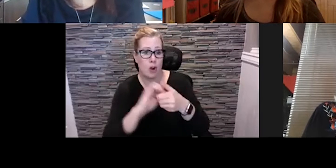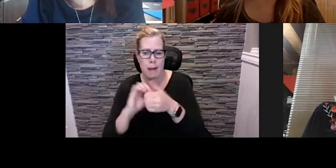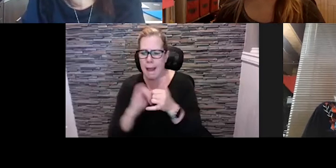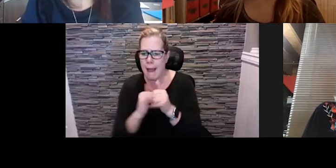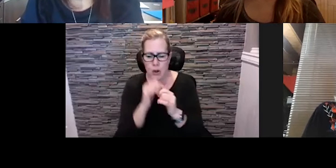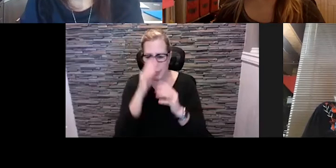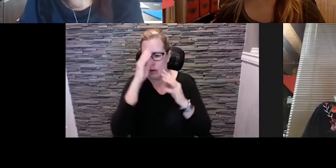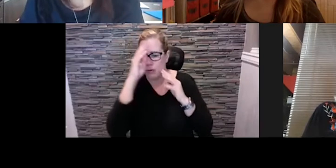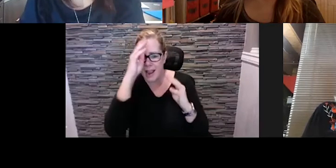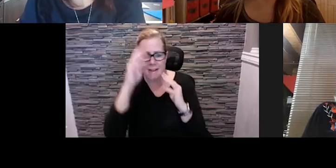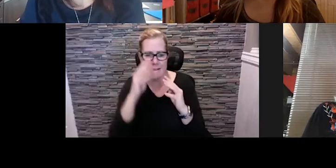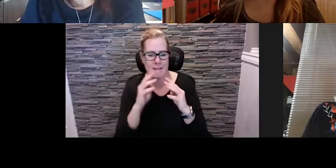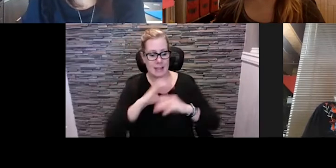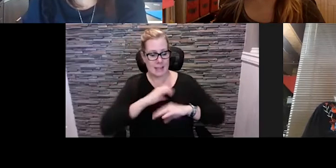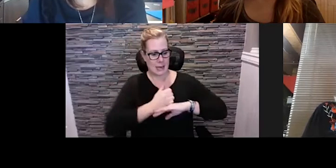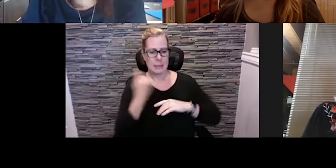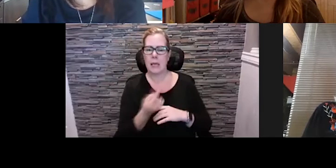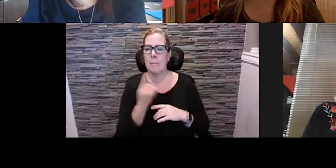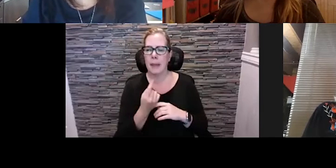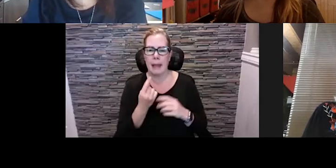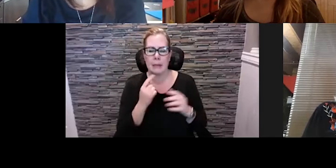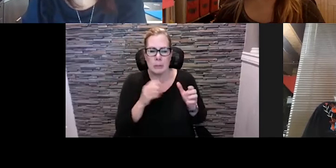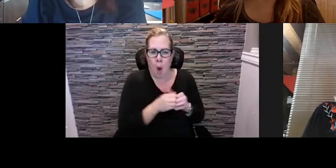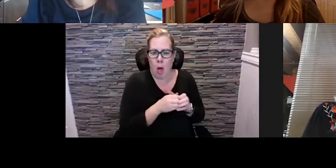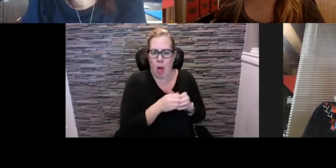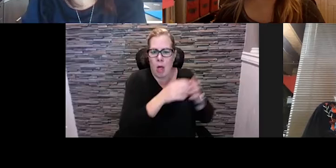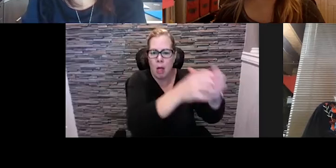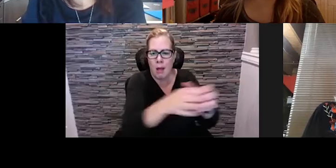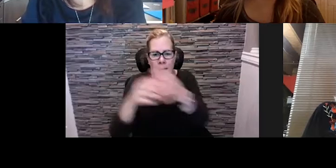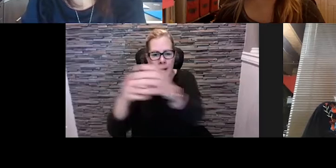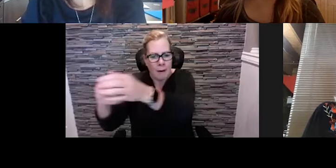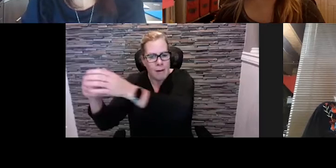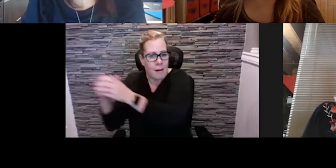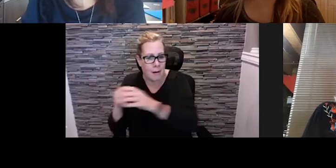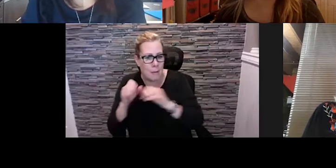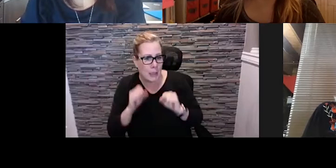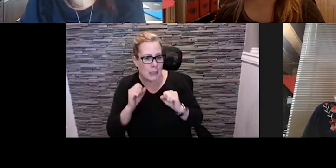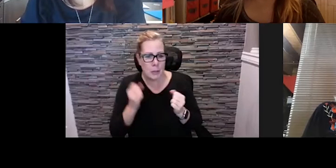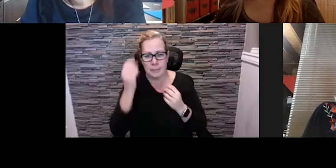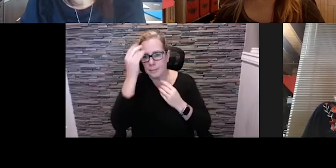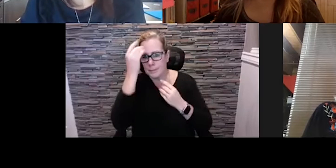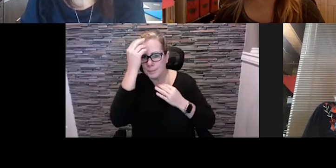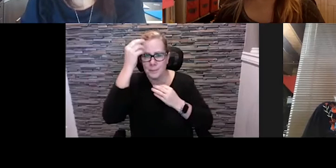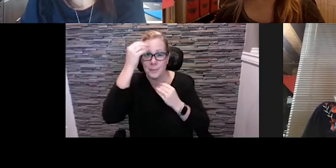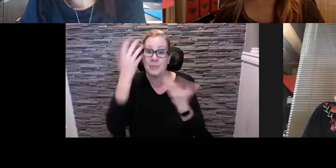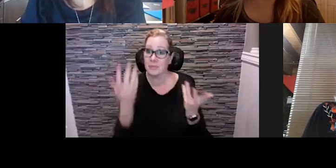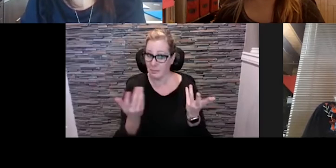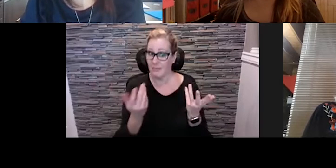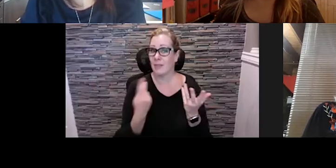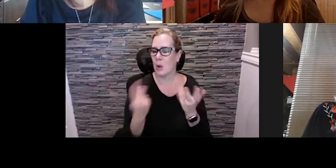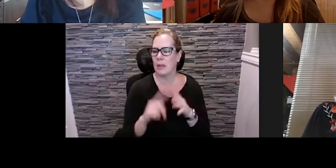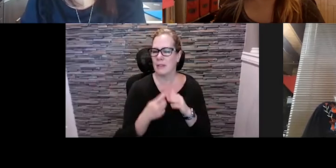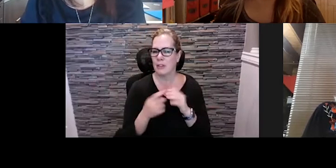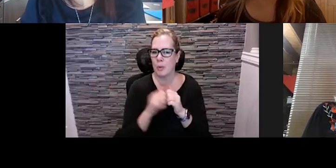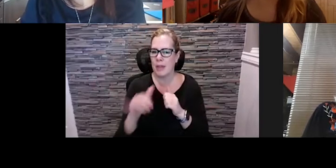in creative ways? And so, those are where Patty and I started, and it led me down another angle,